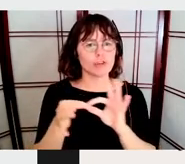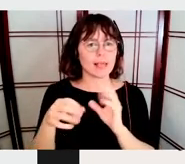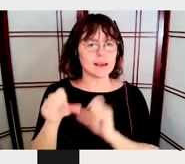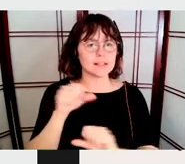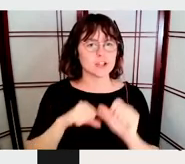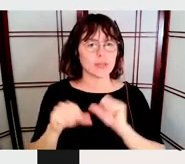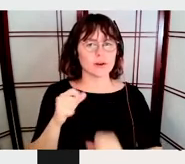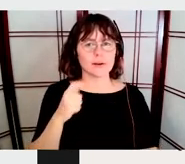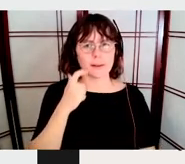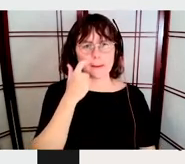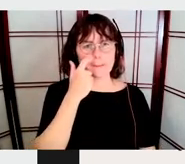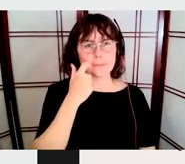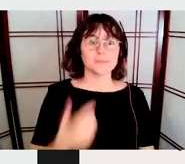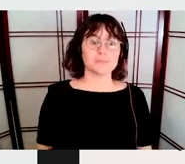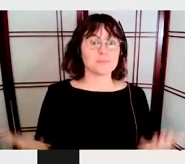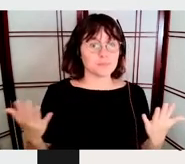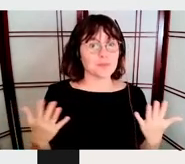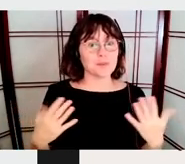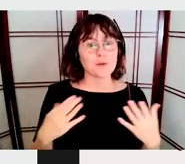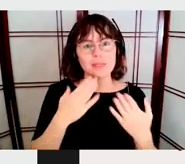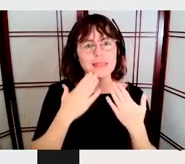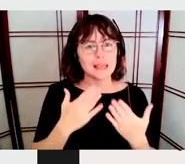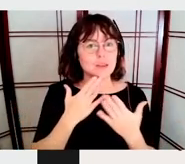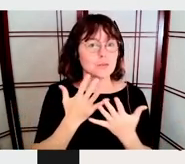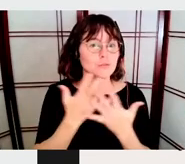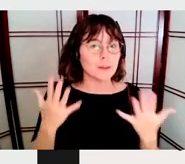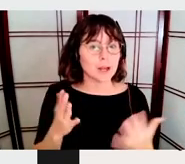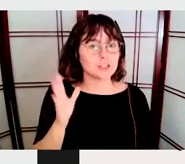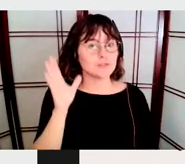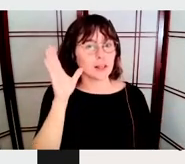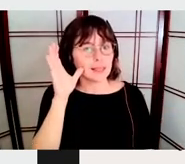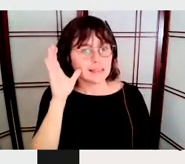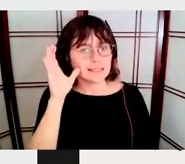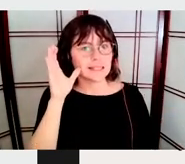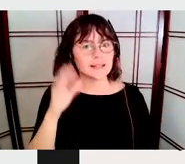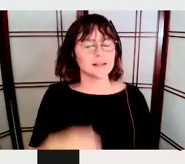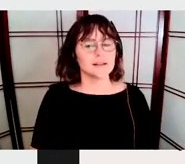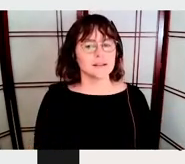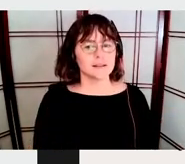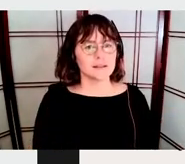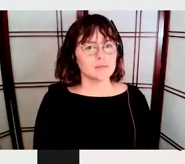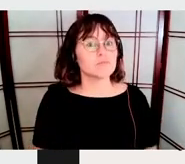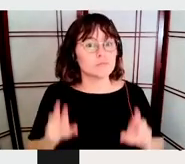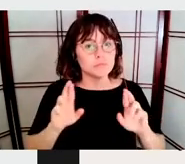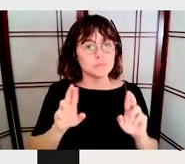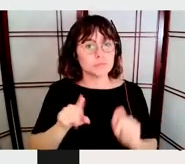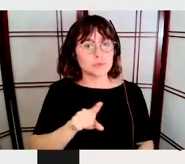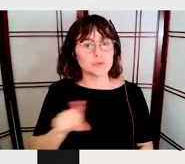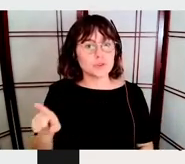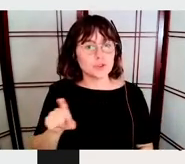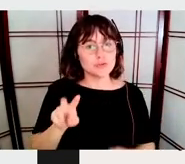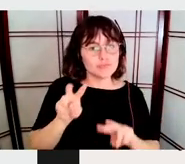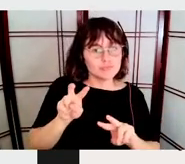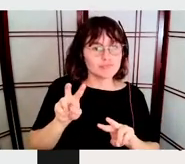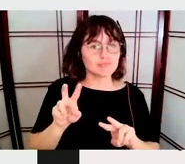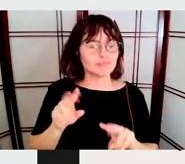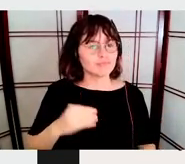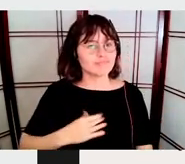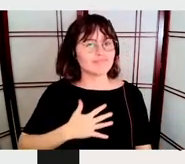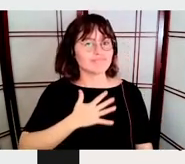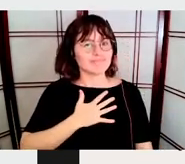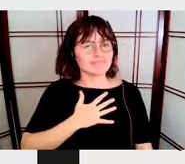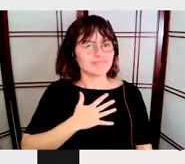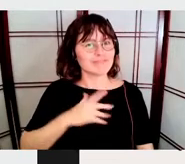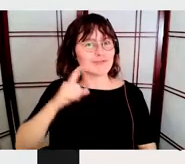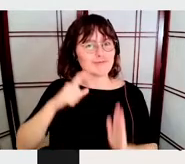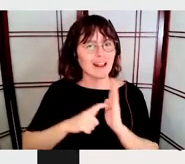So thank you very much for, for hearing me. I hope you, you, you felt the excitement we have for, for these,